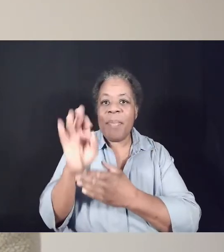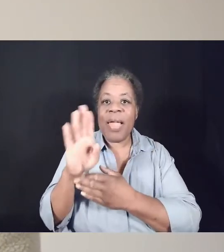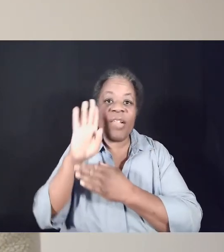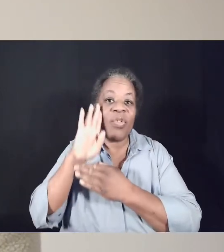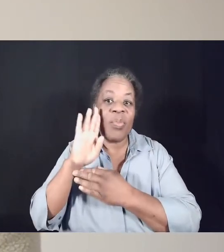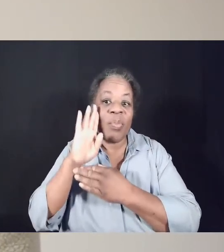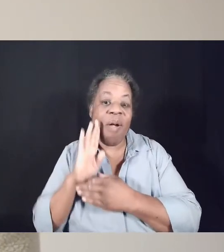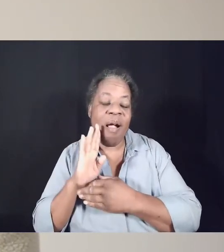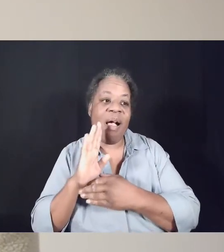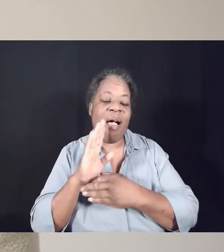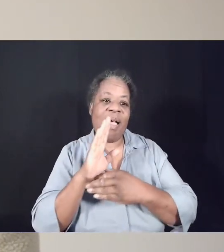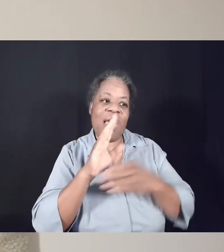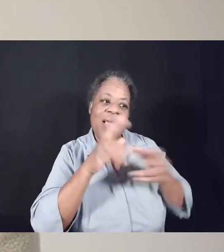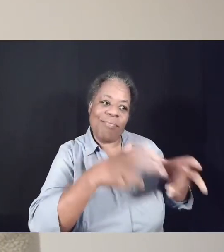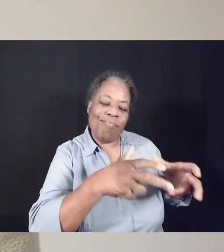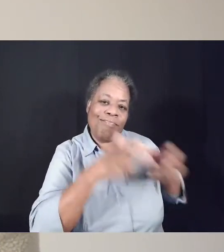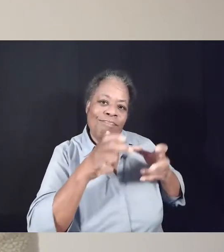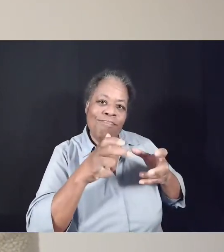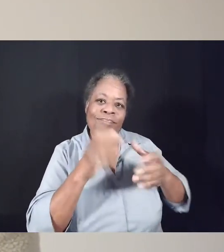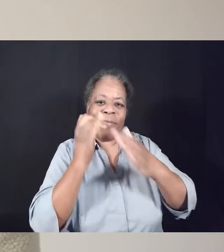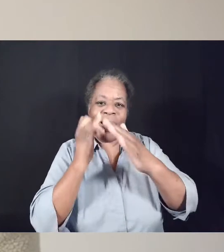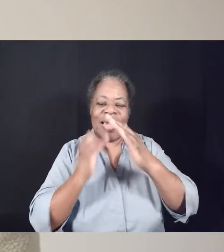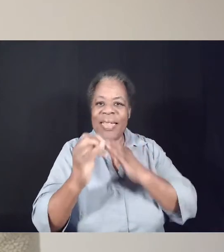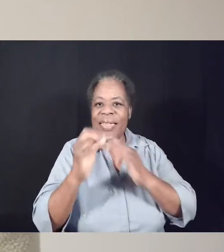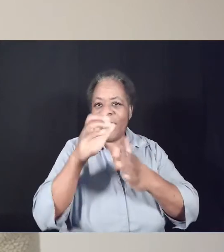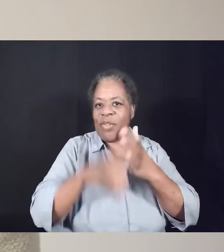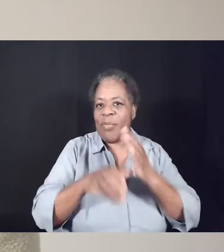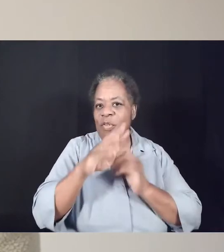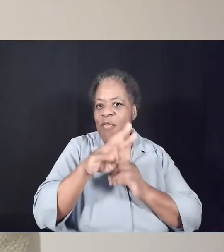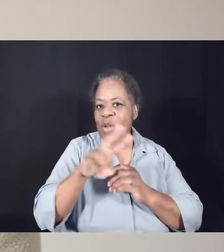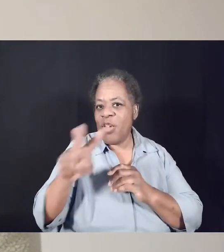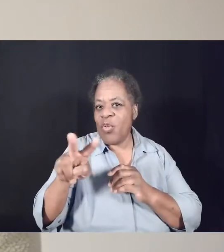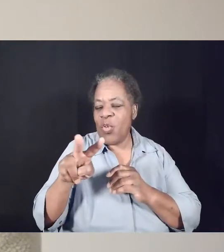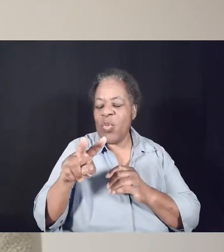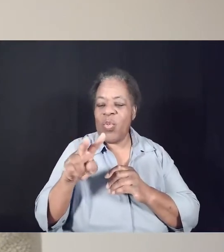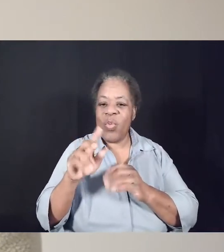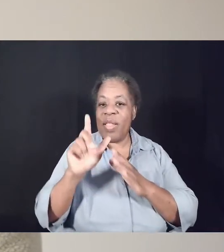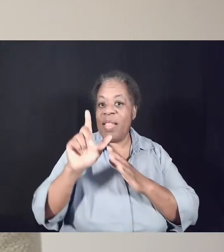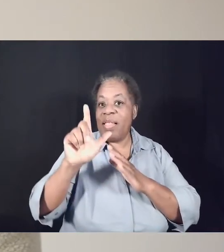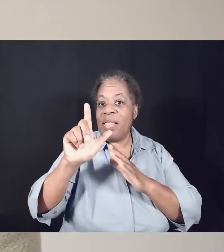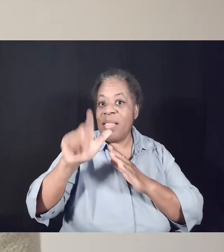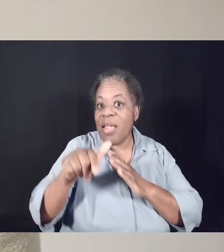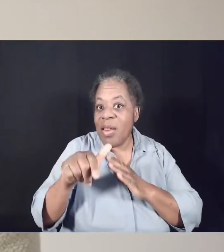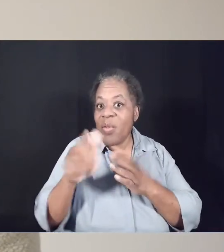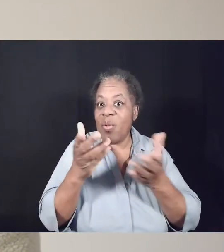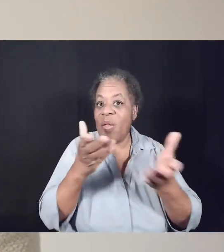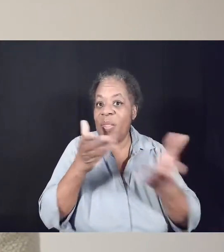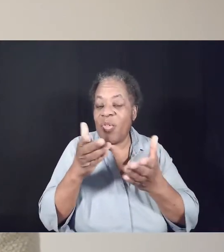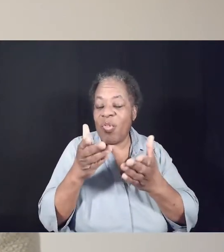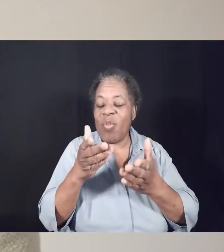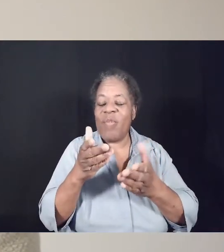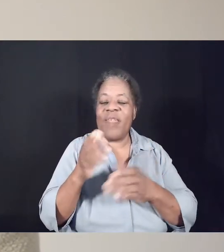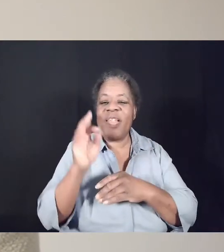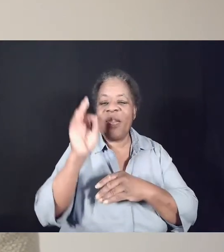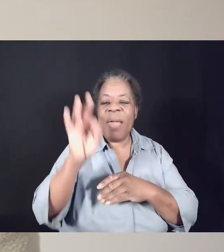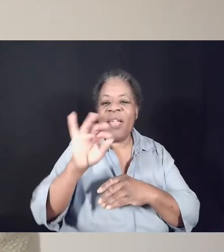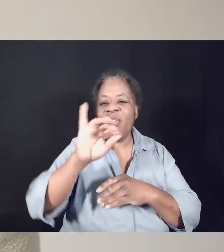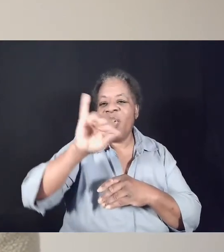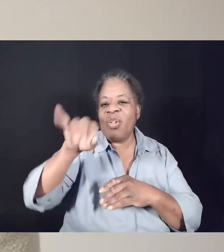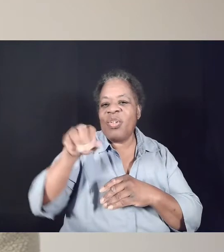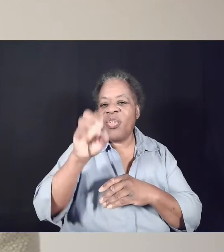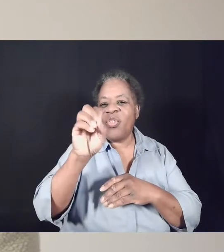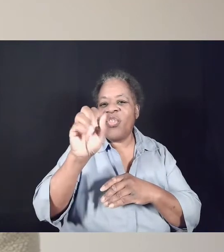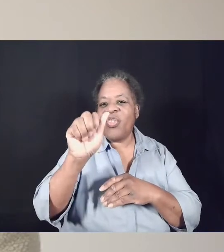of our journey through Promised Land. And later, Pastor Jeanette will be joined by two guests as they too reflect on the words of Isaiah